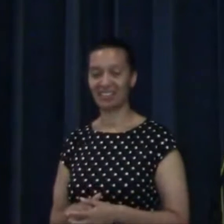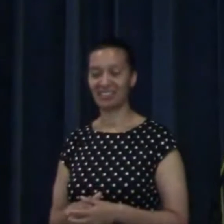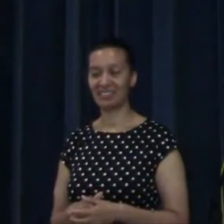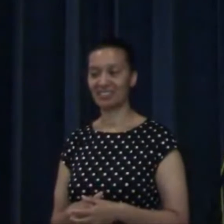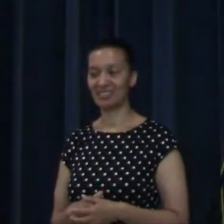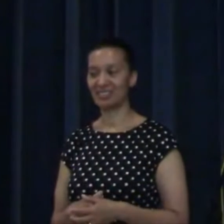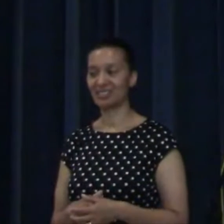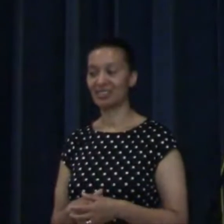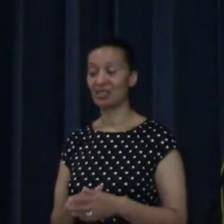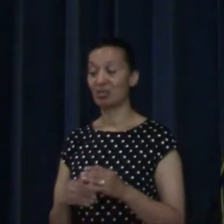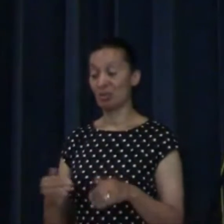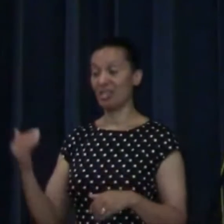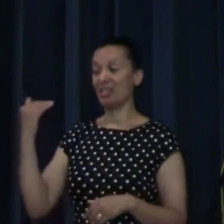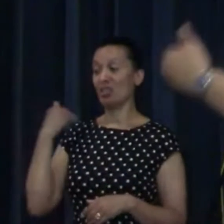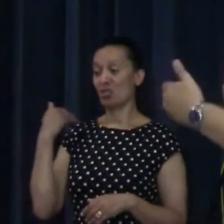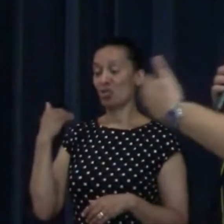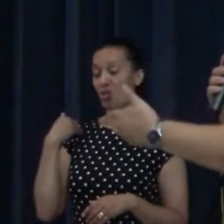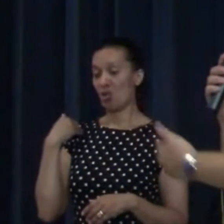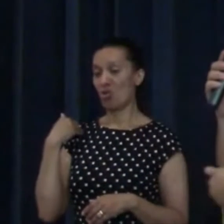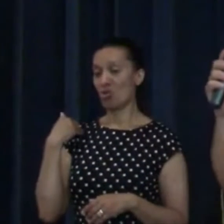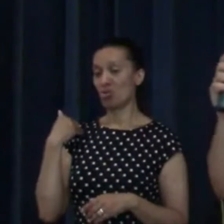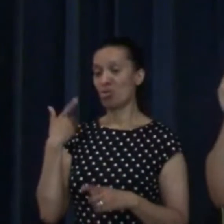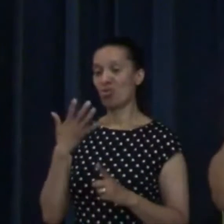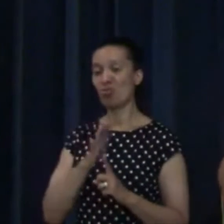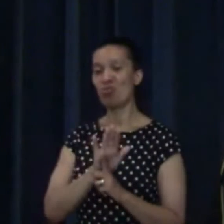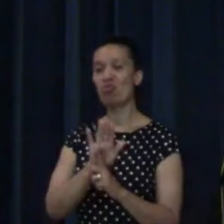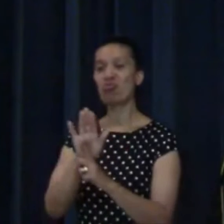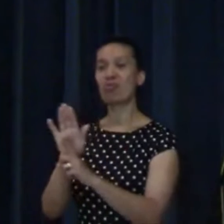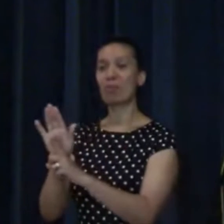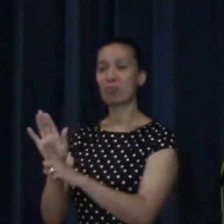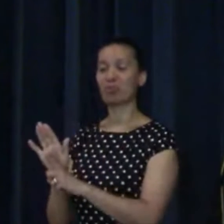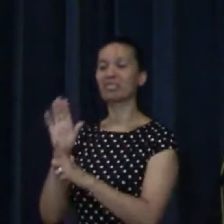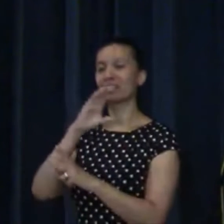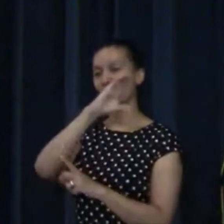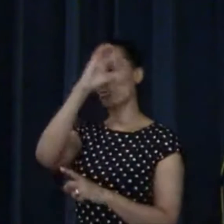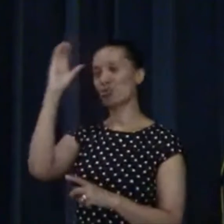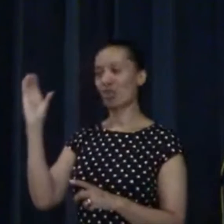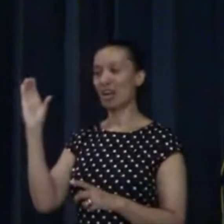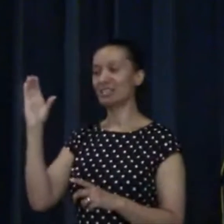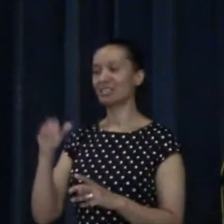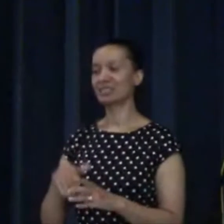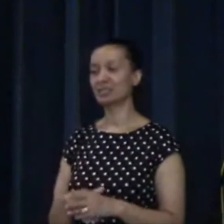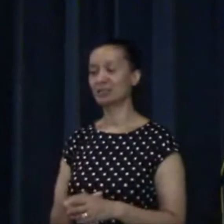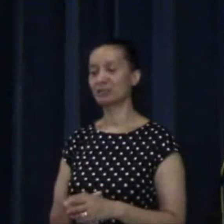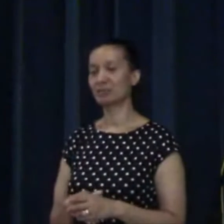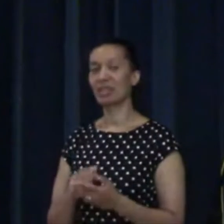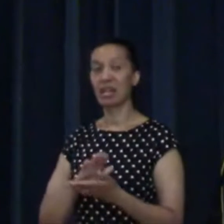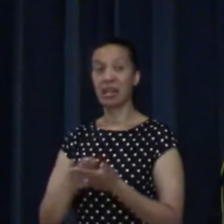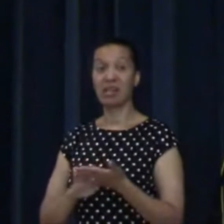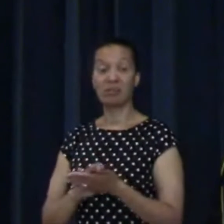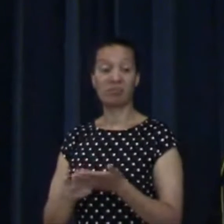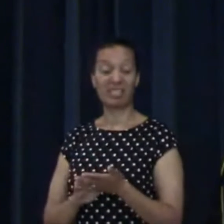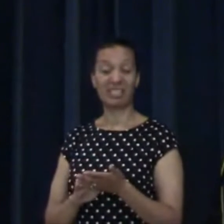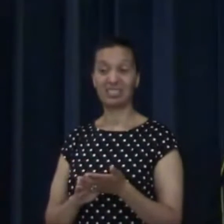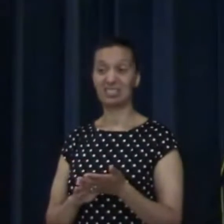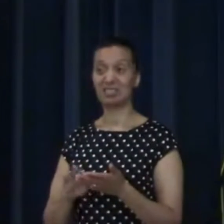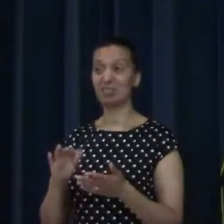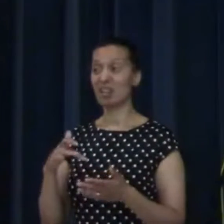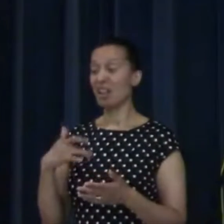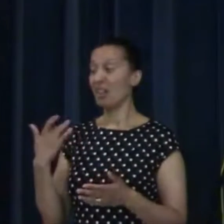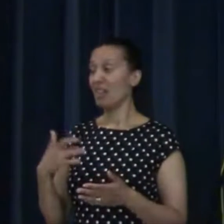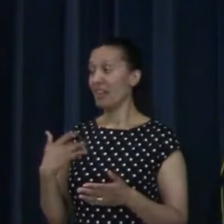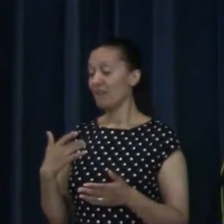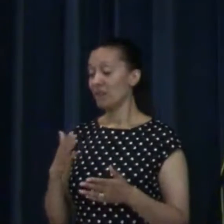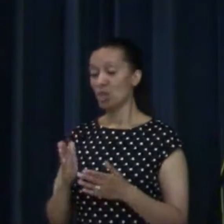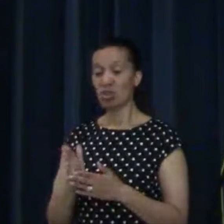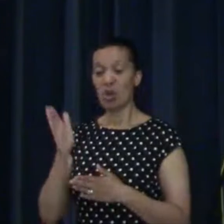We're called to be Christ's representatives, to be God's representatives wherever we are. We've spoken about this so many times.